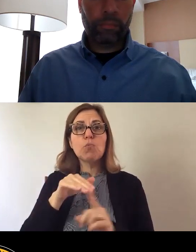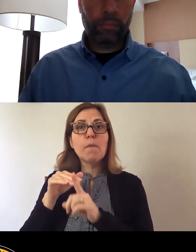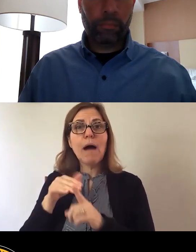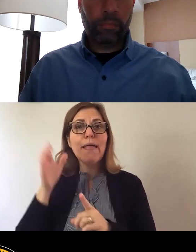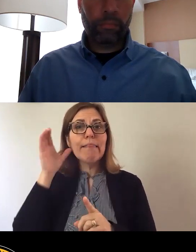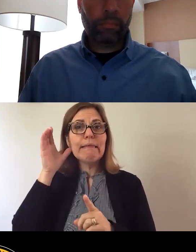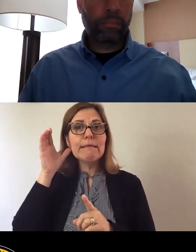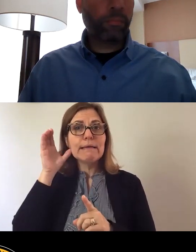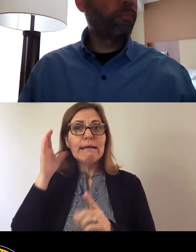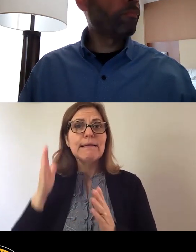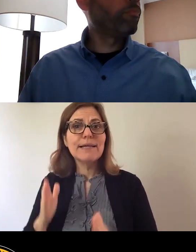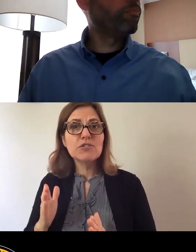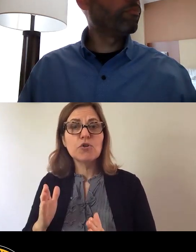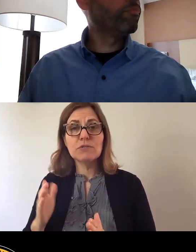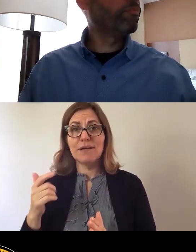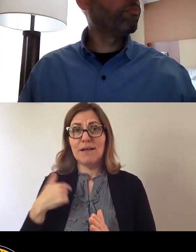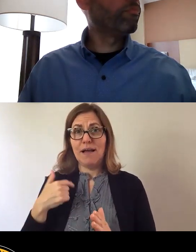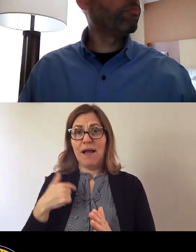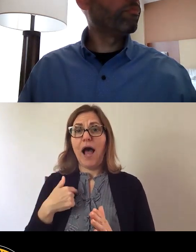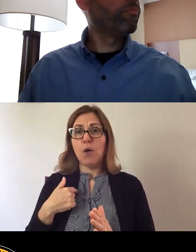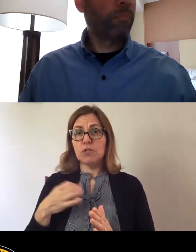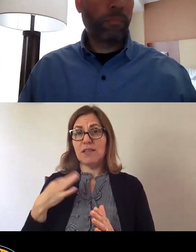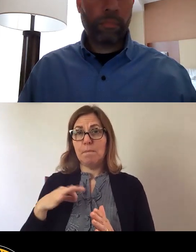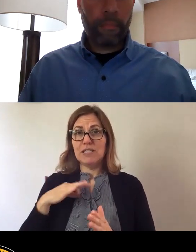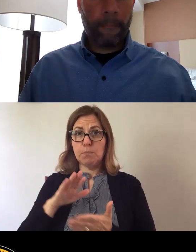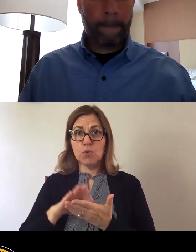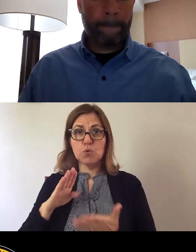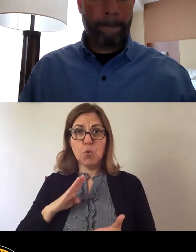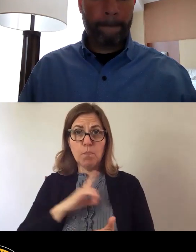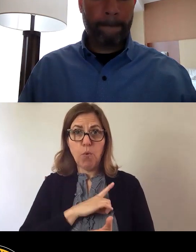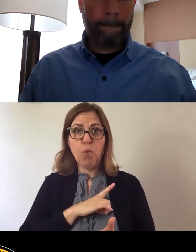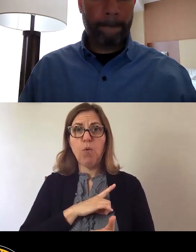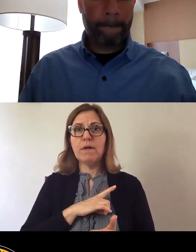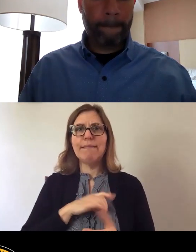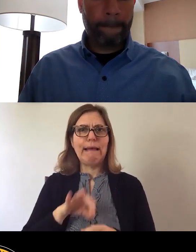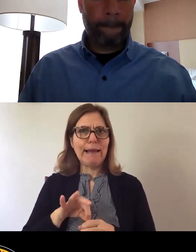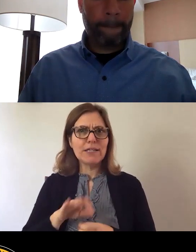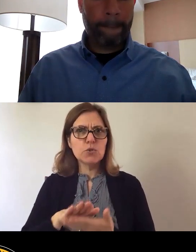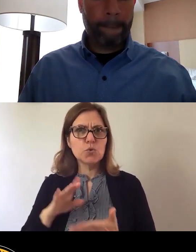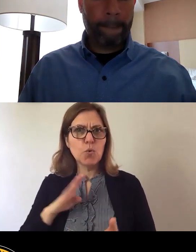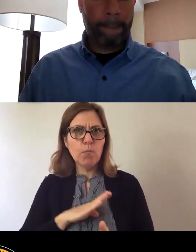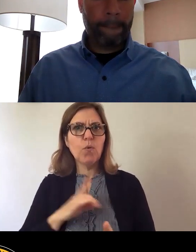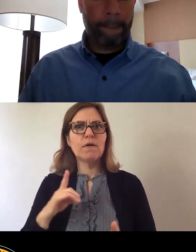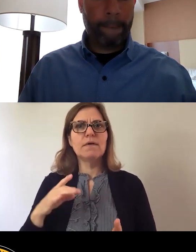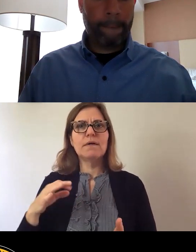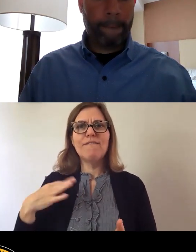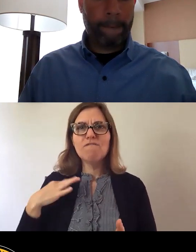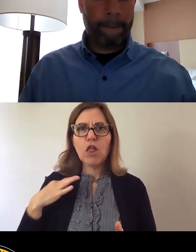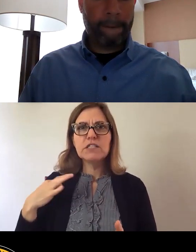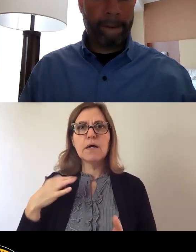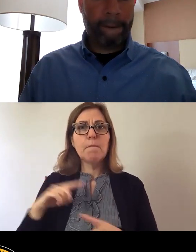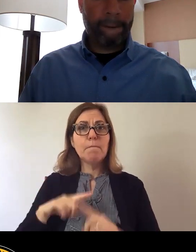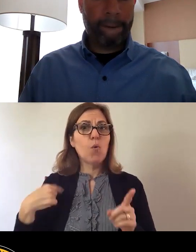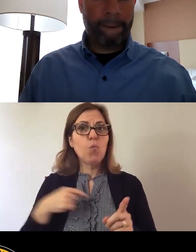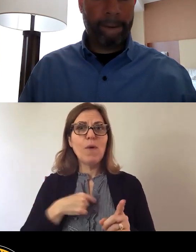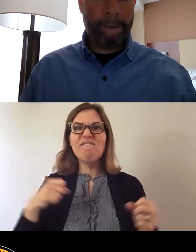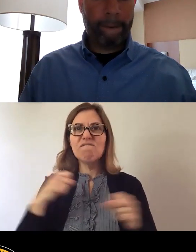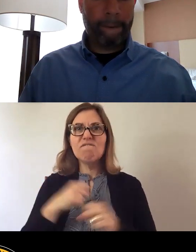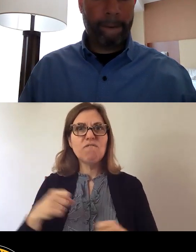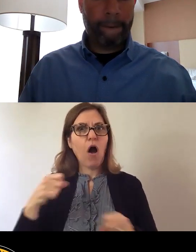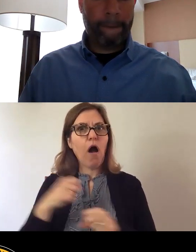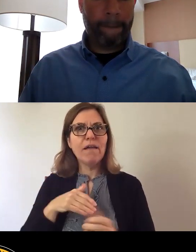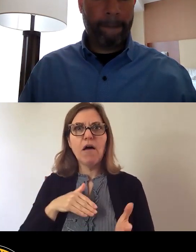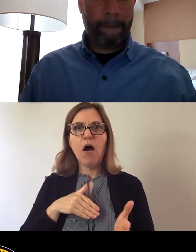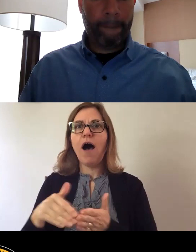years on the Pittsburgh school board elected school board volunteer basis but we fought often usually